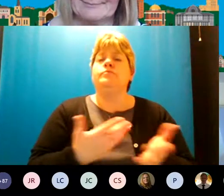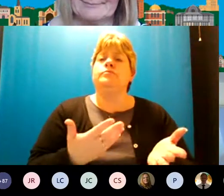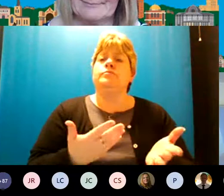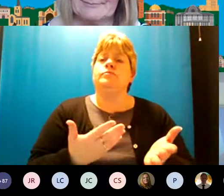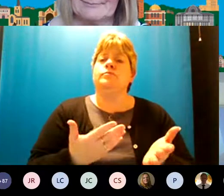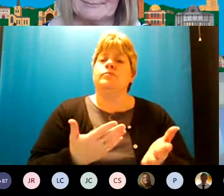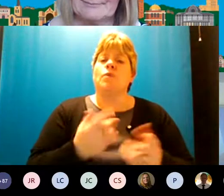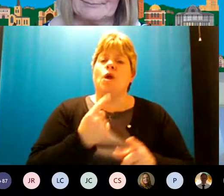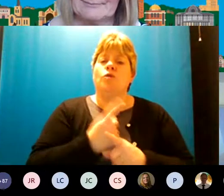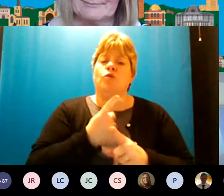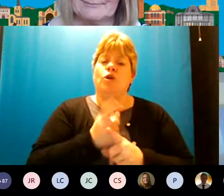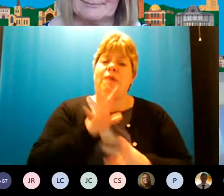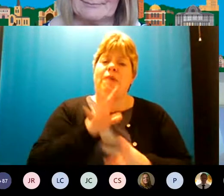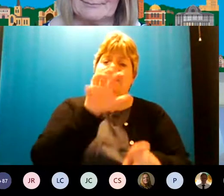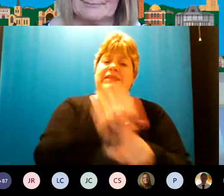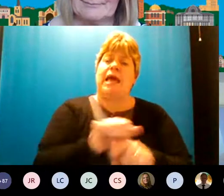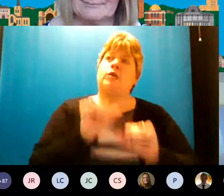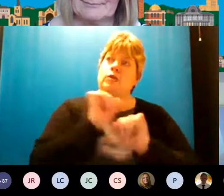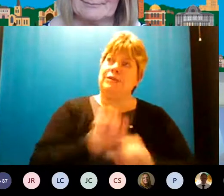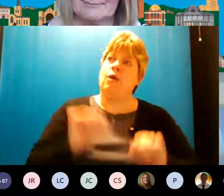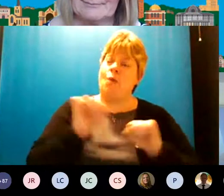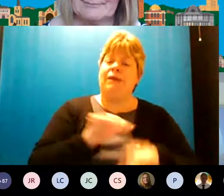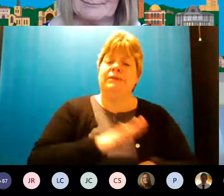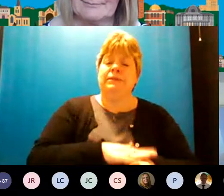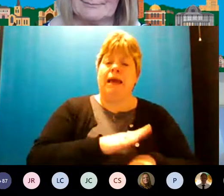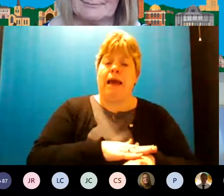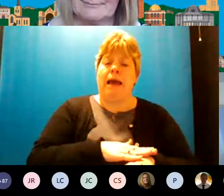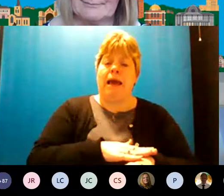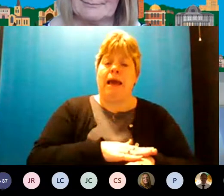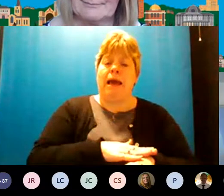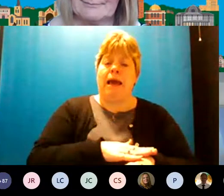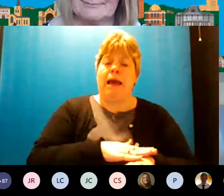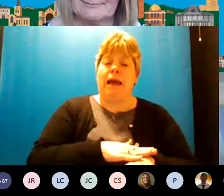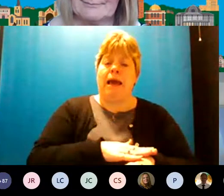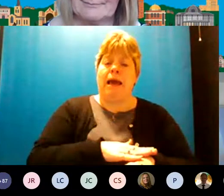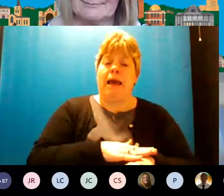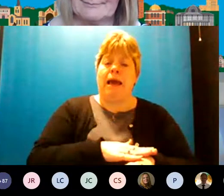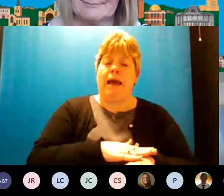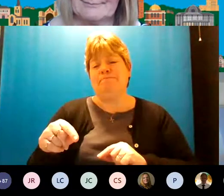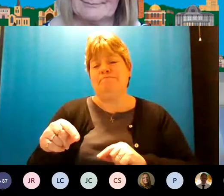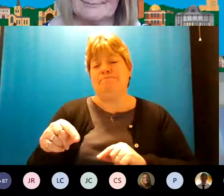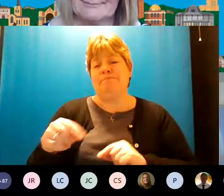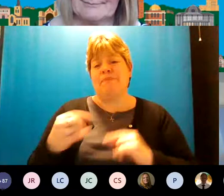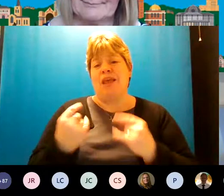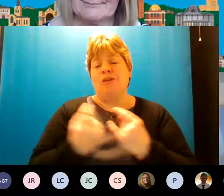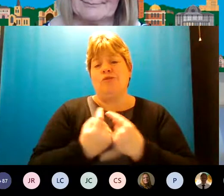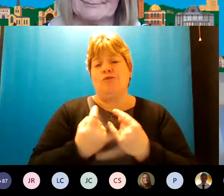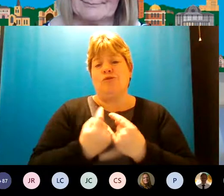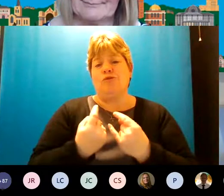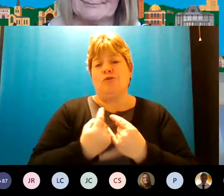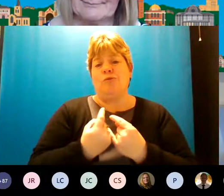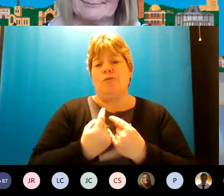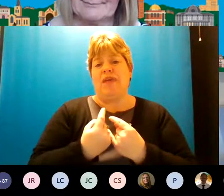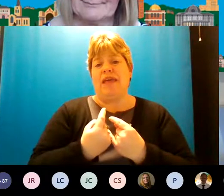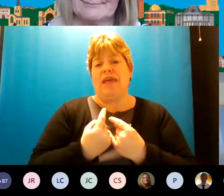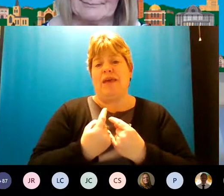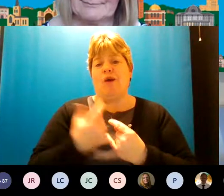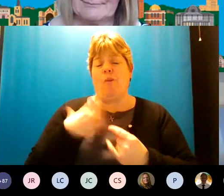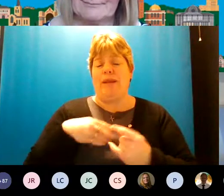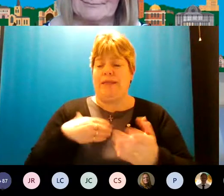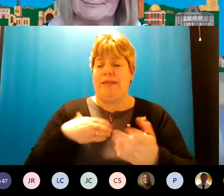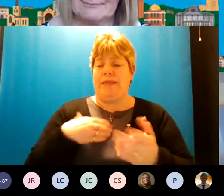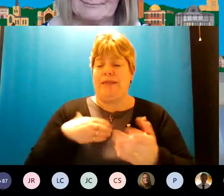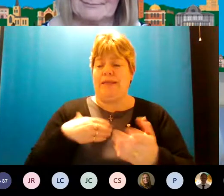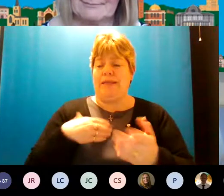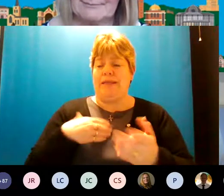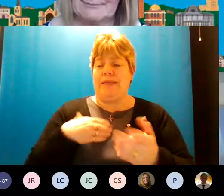diagnostic waiting times um we recognize that this is a this is something that we need to address in in derby